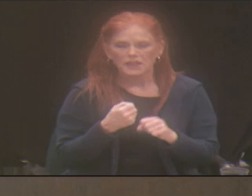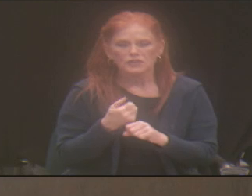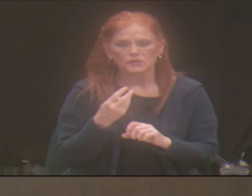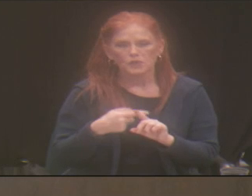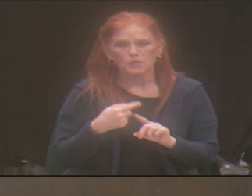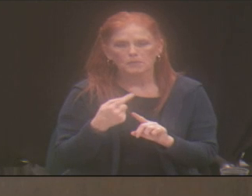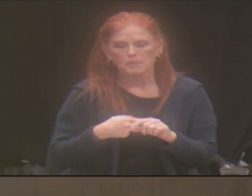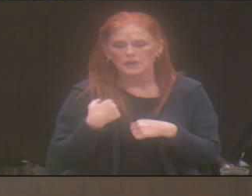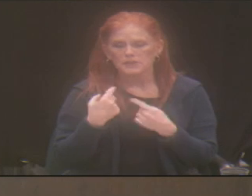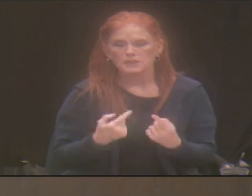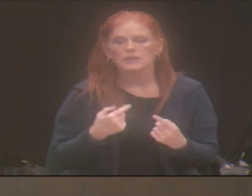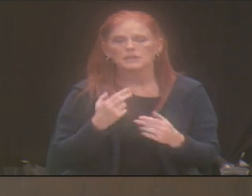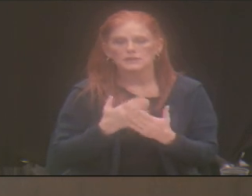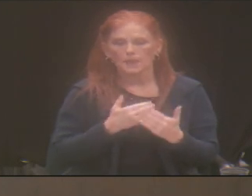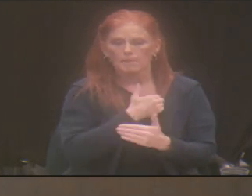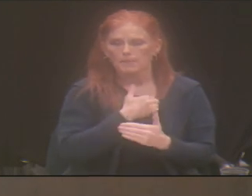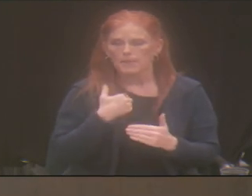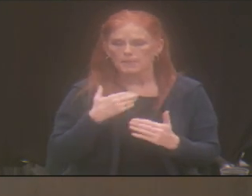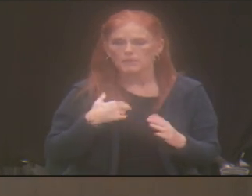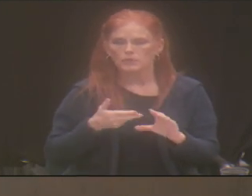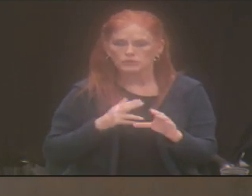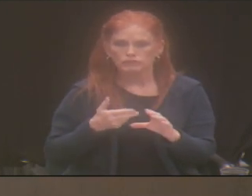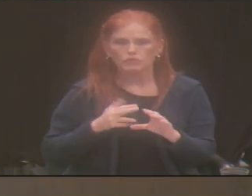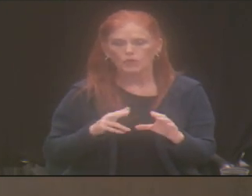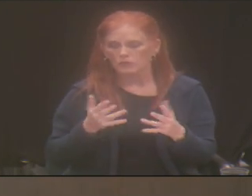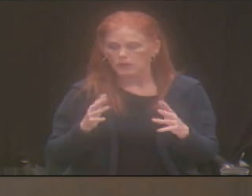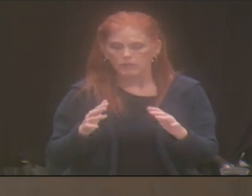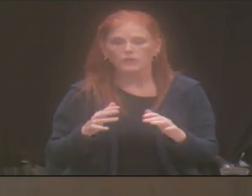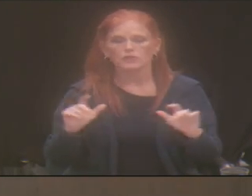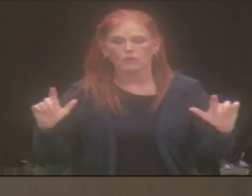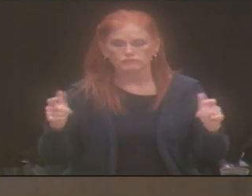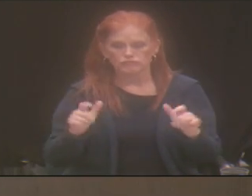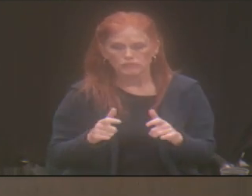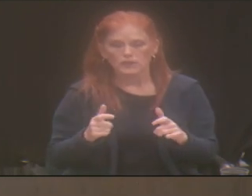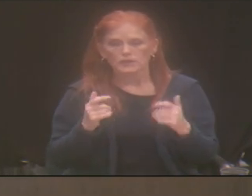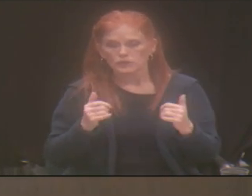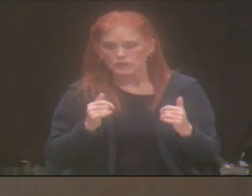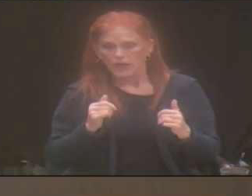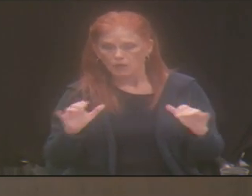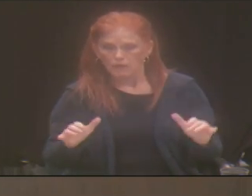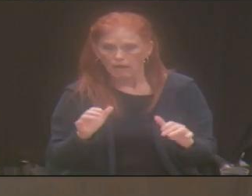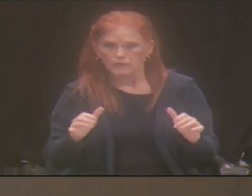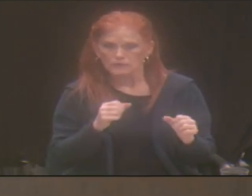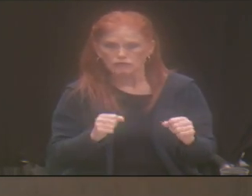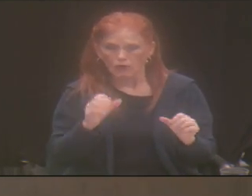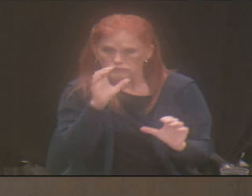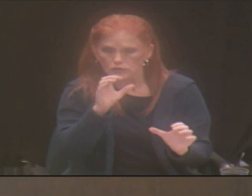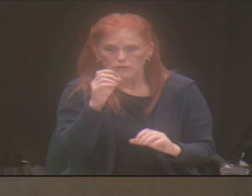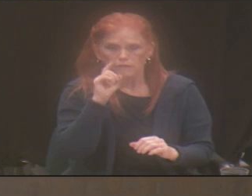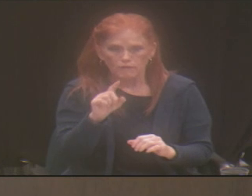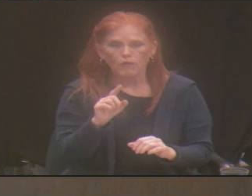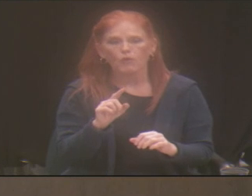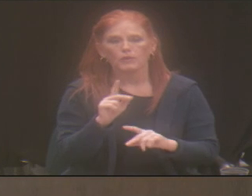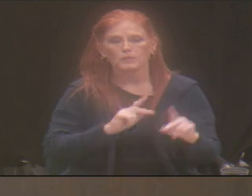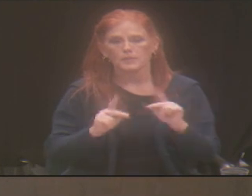And so our numbers are down. And so we are actively looking for folks to join